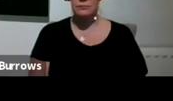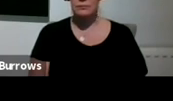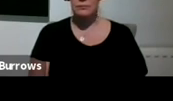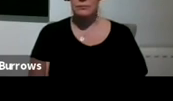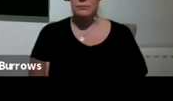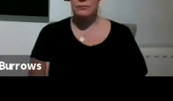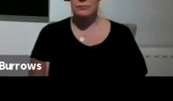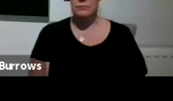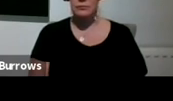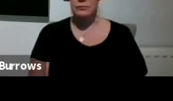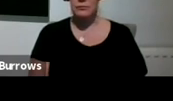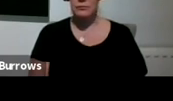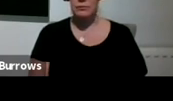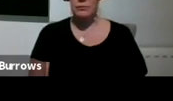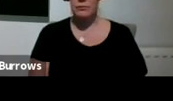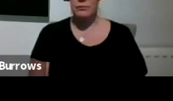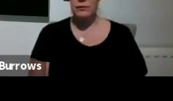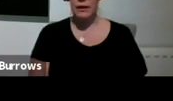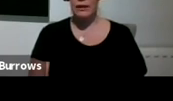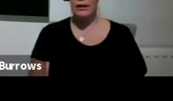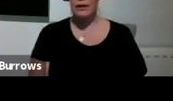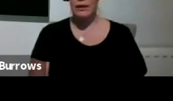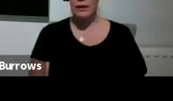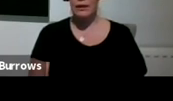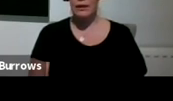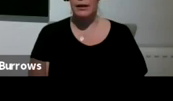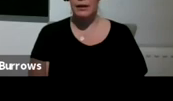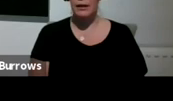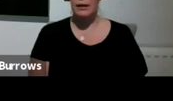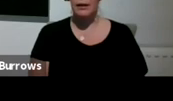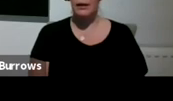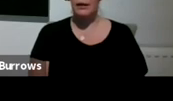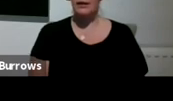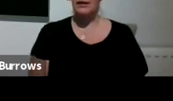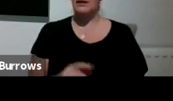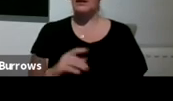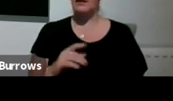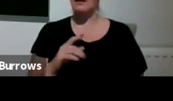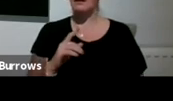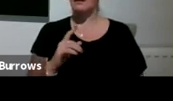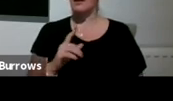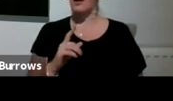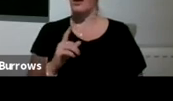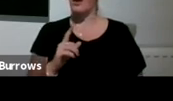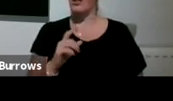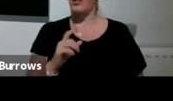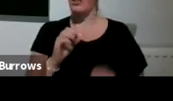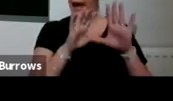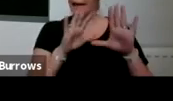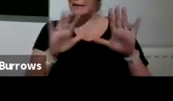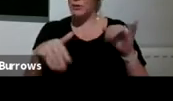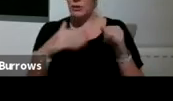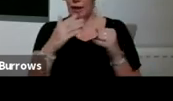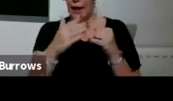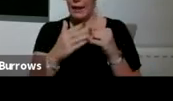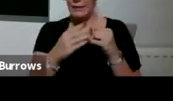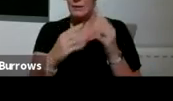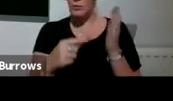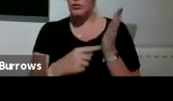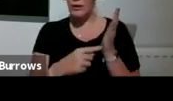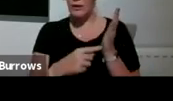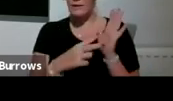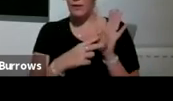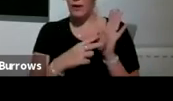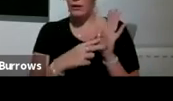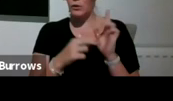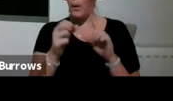Yes, a special mention for these last two. The exhibition ends, for anybody who can't see it, with Tracy Vidal's pom-pom